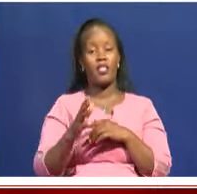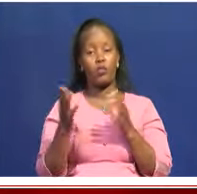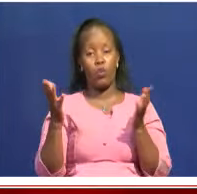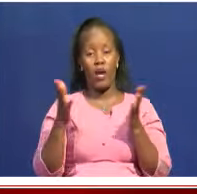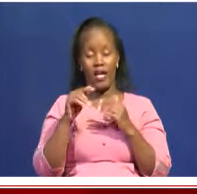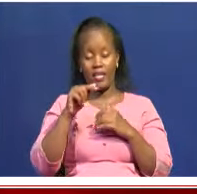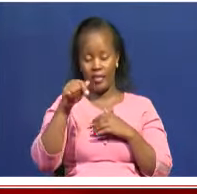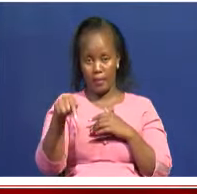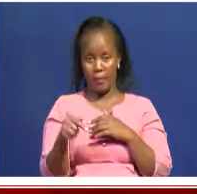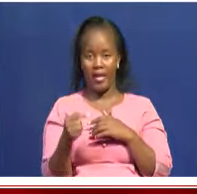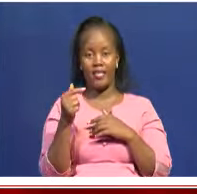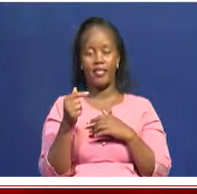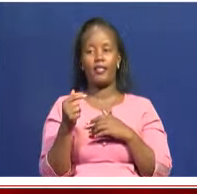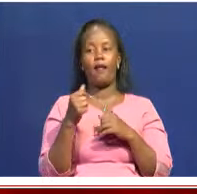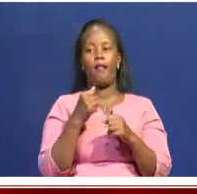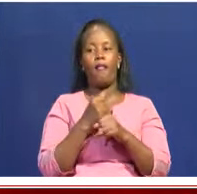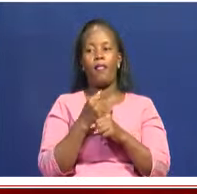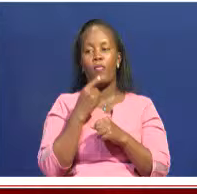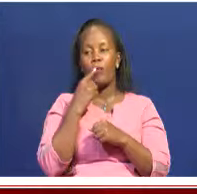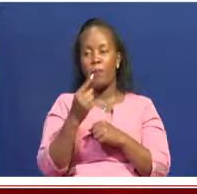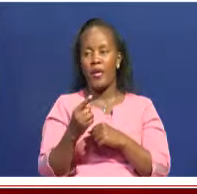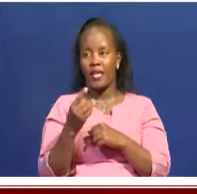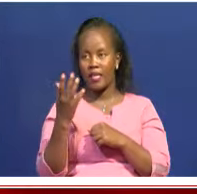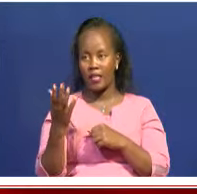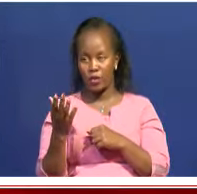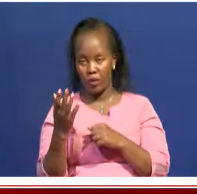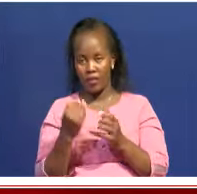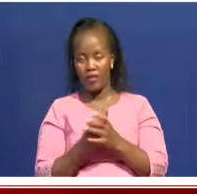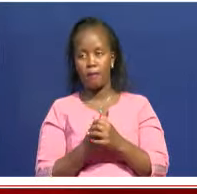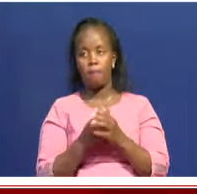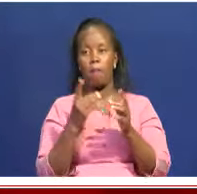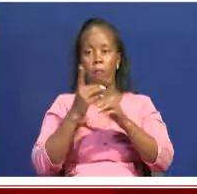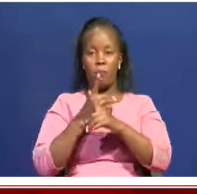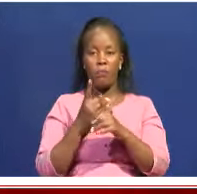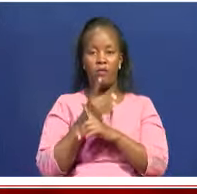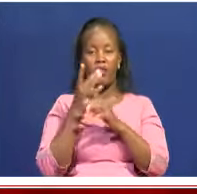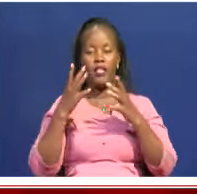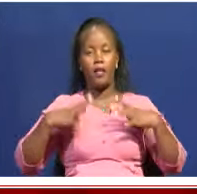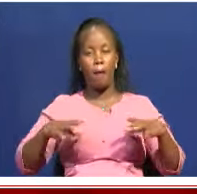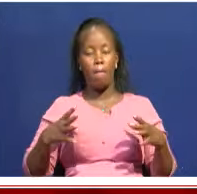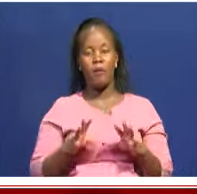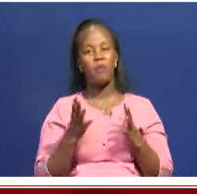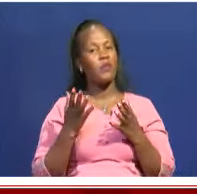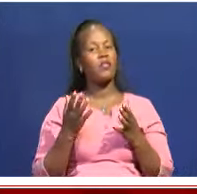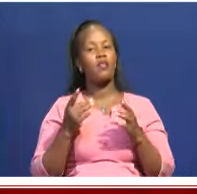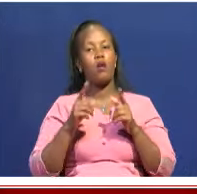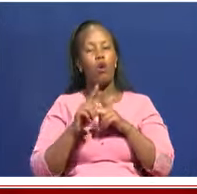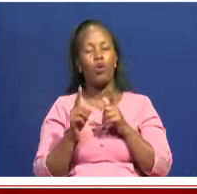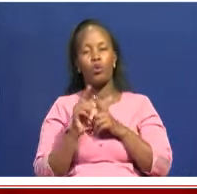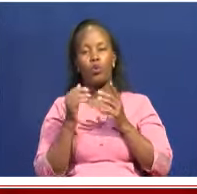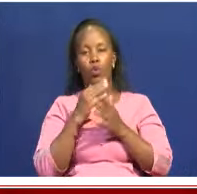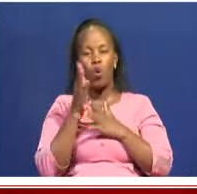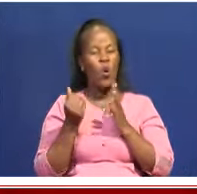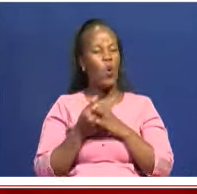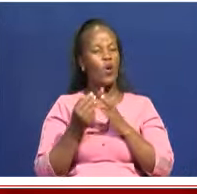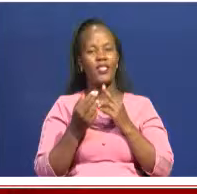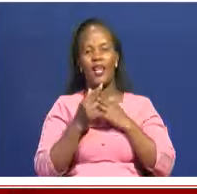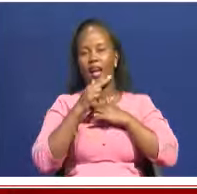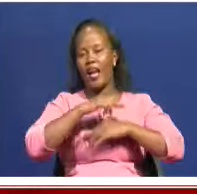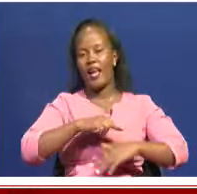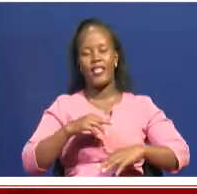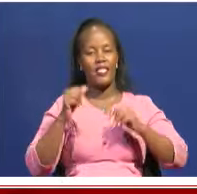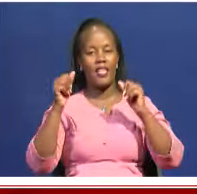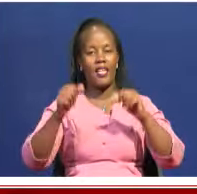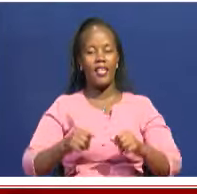home so that our people and our skulls and our beings can rest in peace finally.